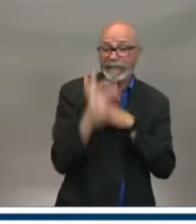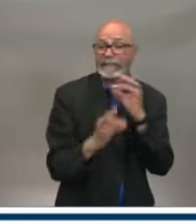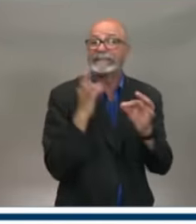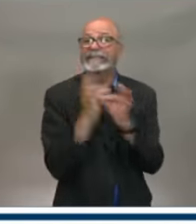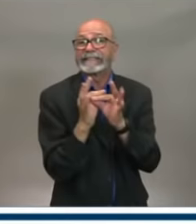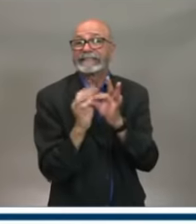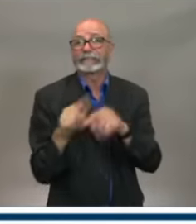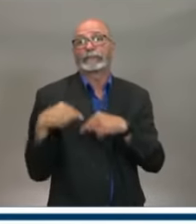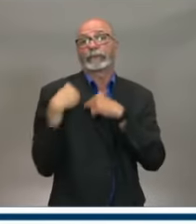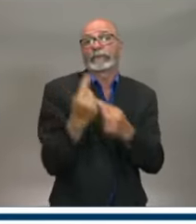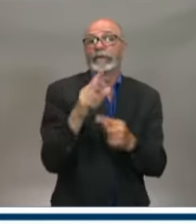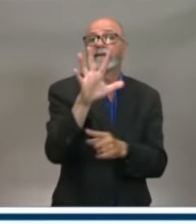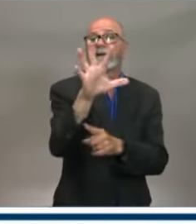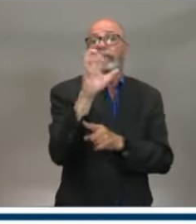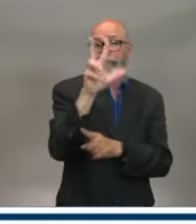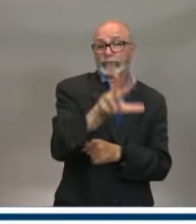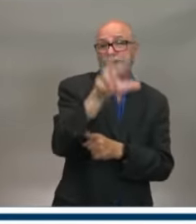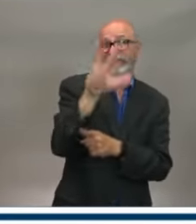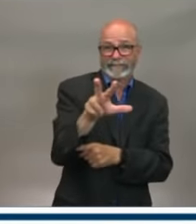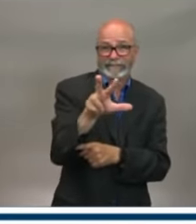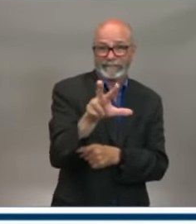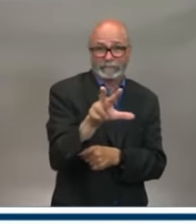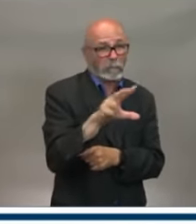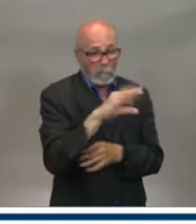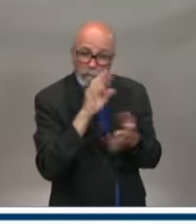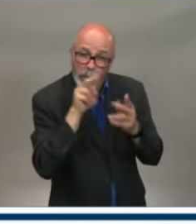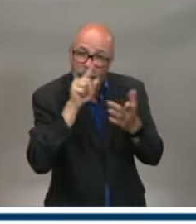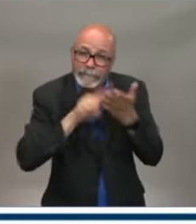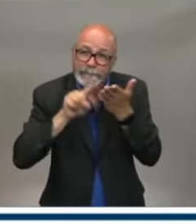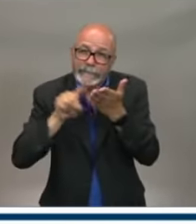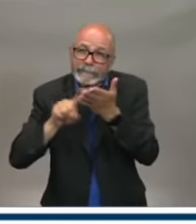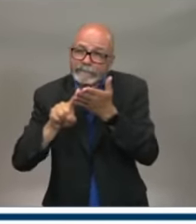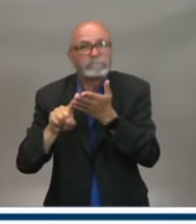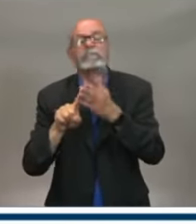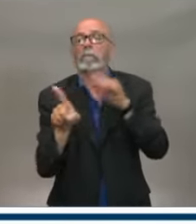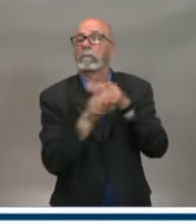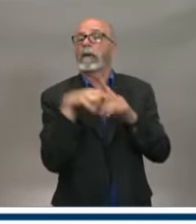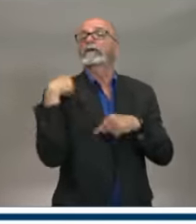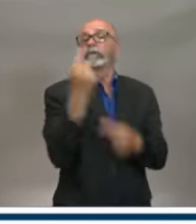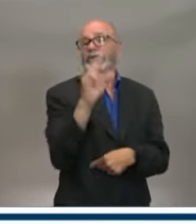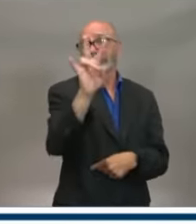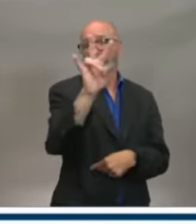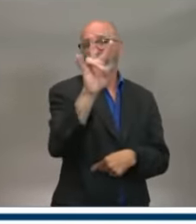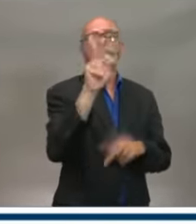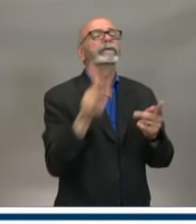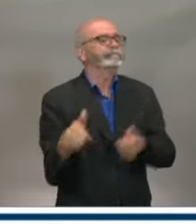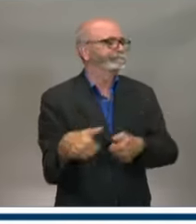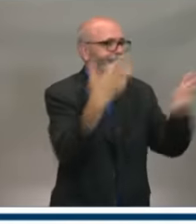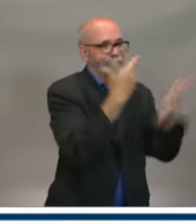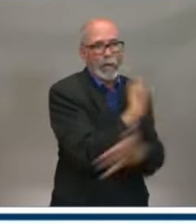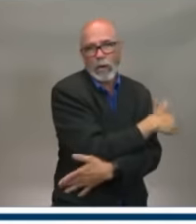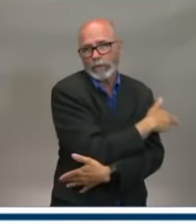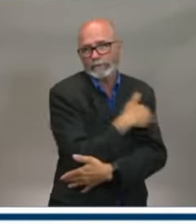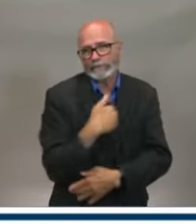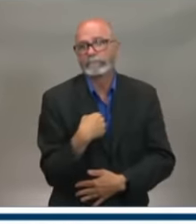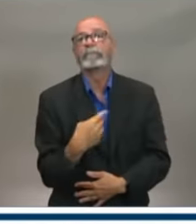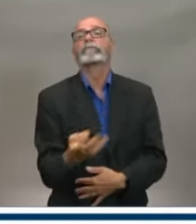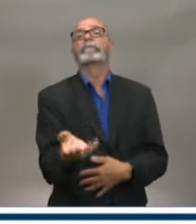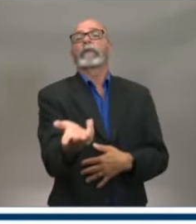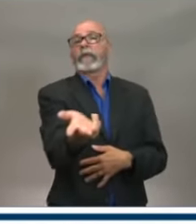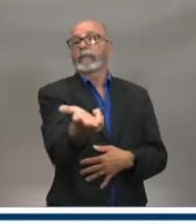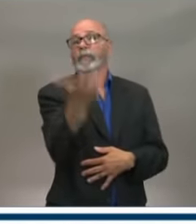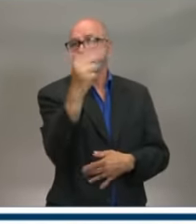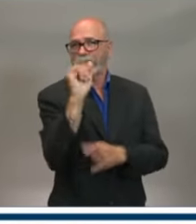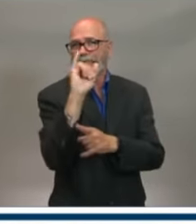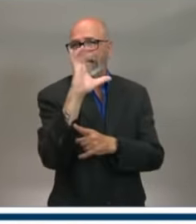tests. We currently have seven individuals in hospital, three of those in the ICU. 975 people